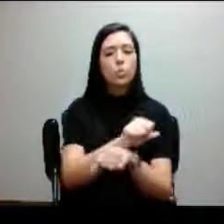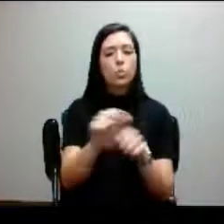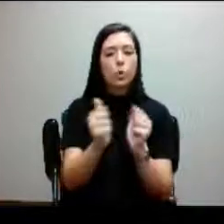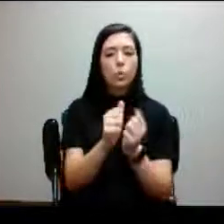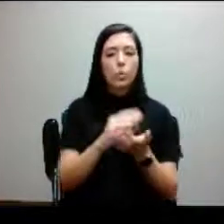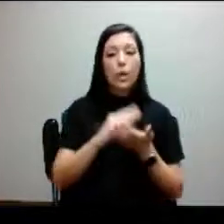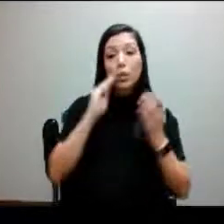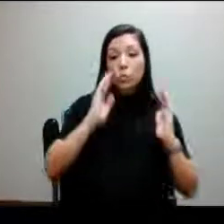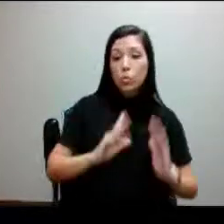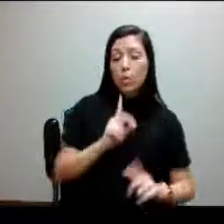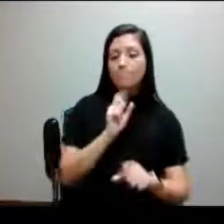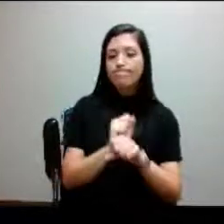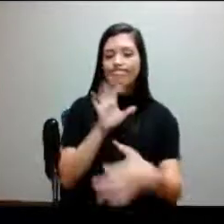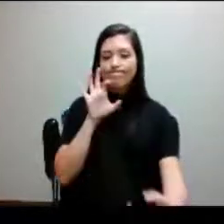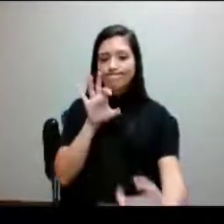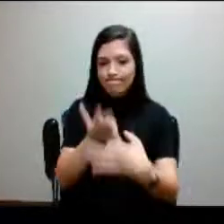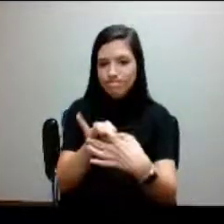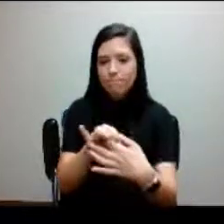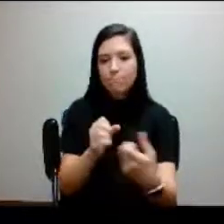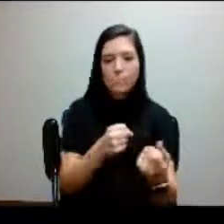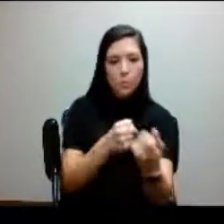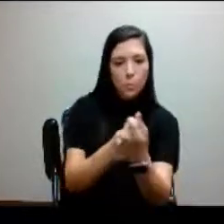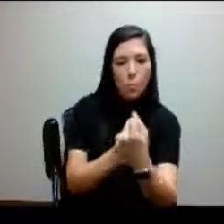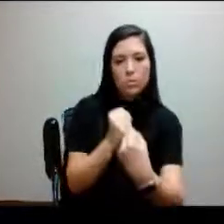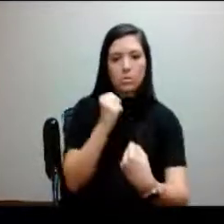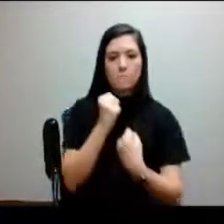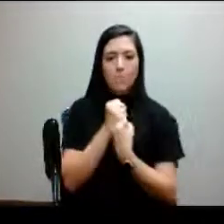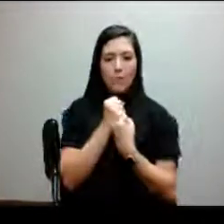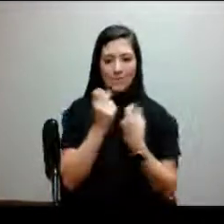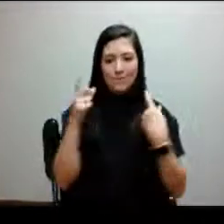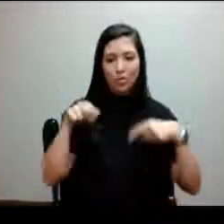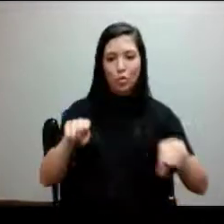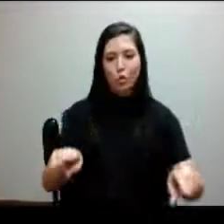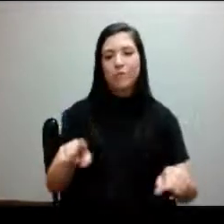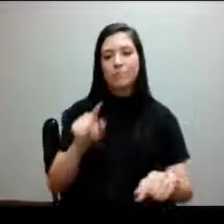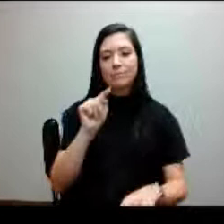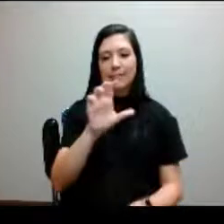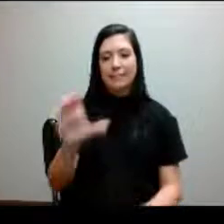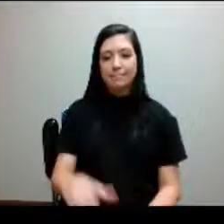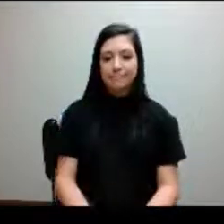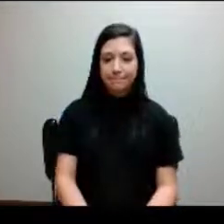and to really connect and help them support themselves as they're going through the TCC.